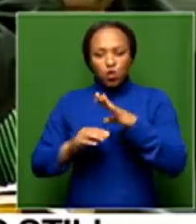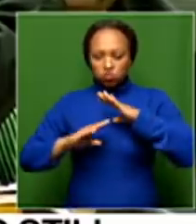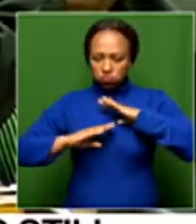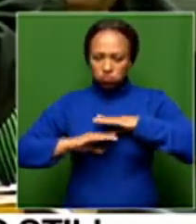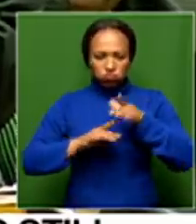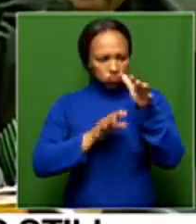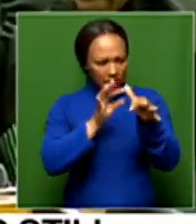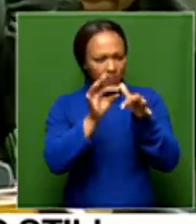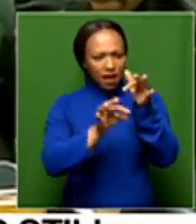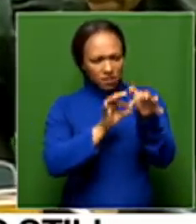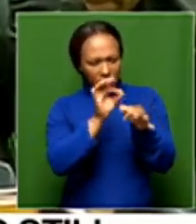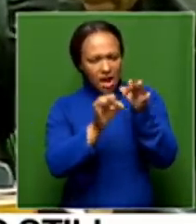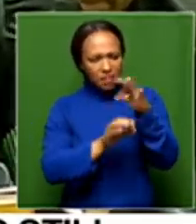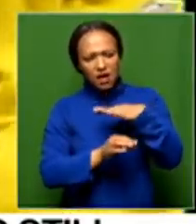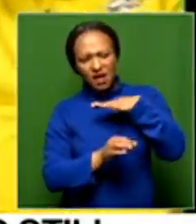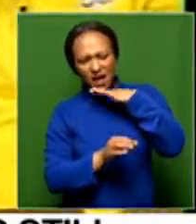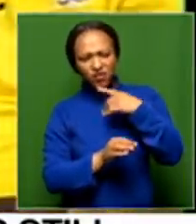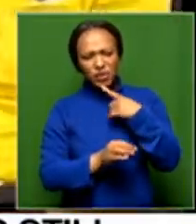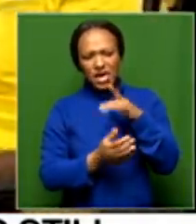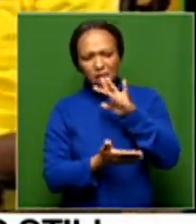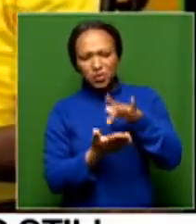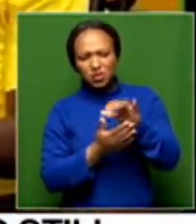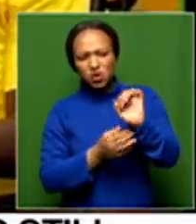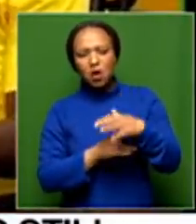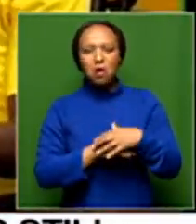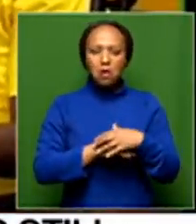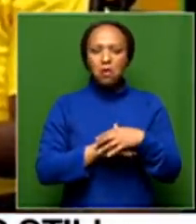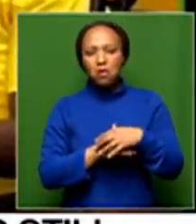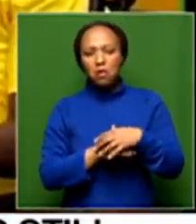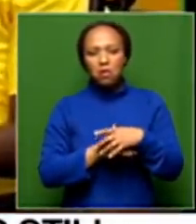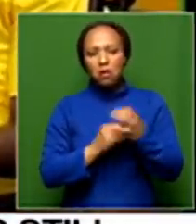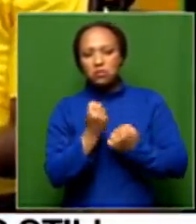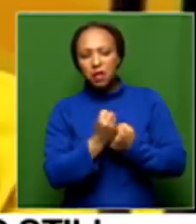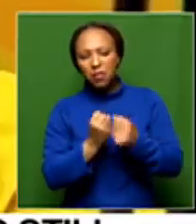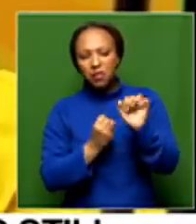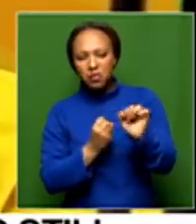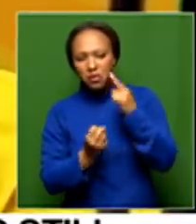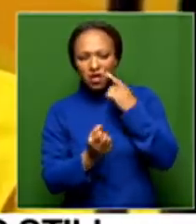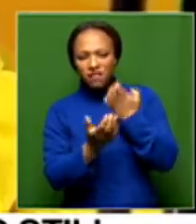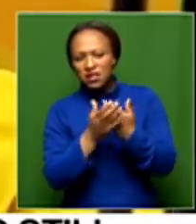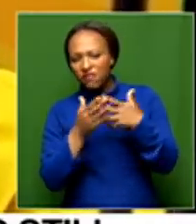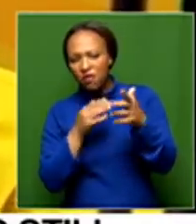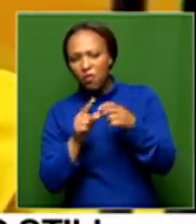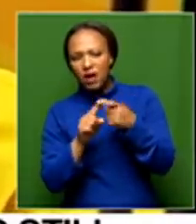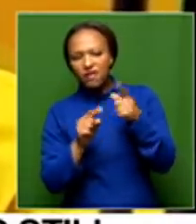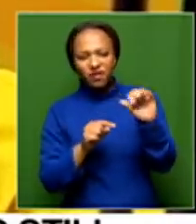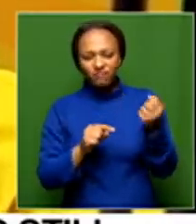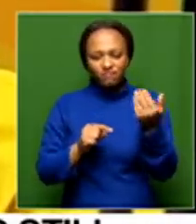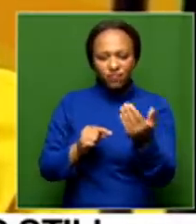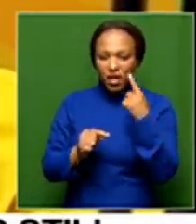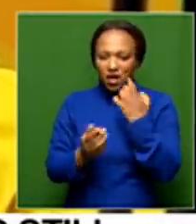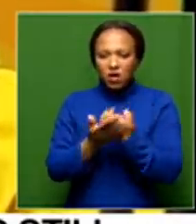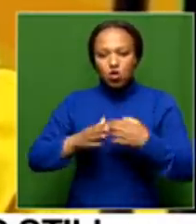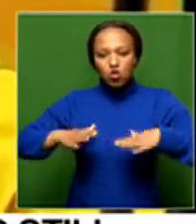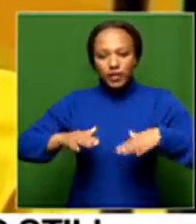your position in a way that counterbalances whatever evidence may be emerging, even if it's not tested